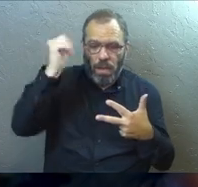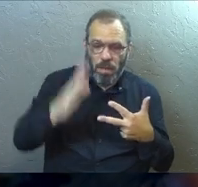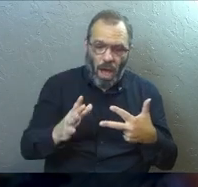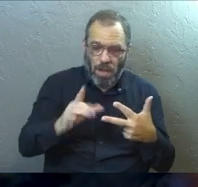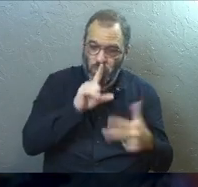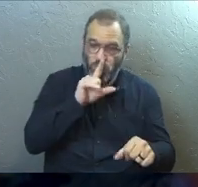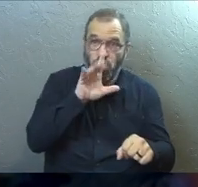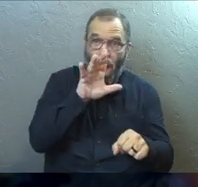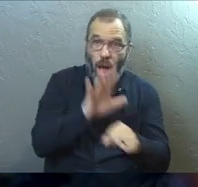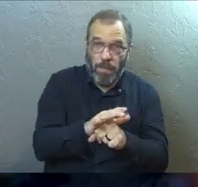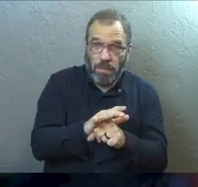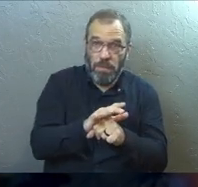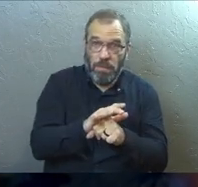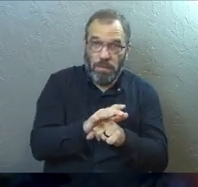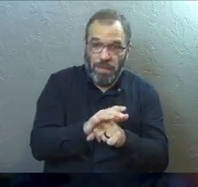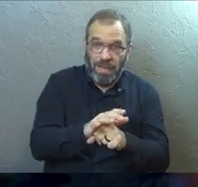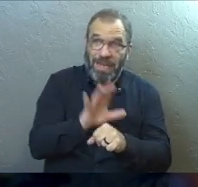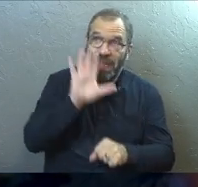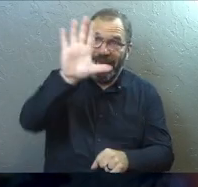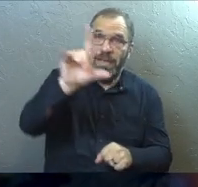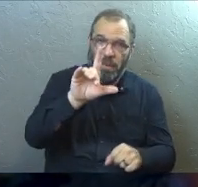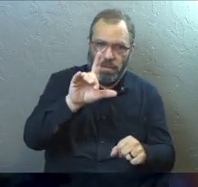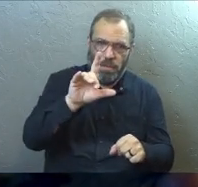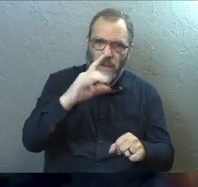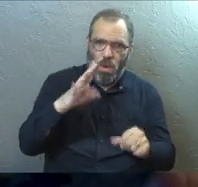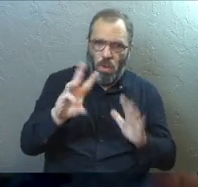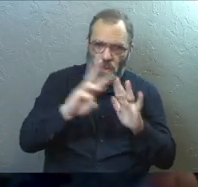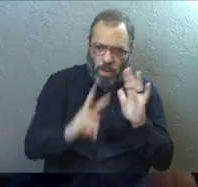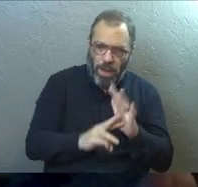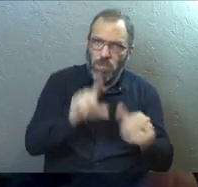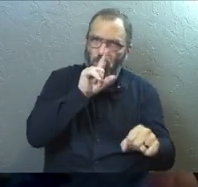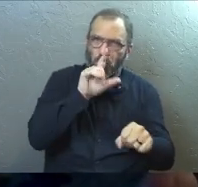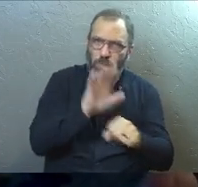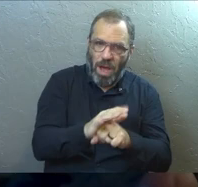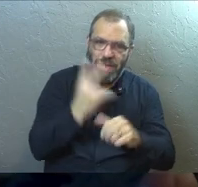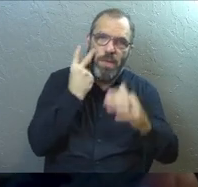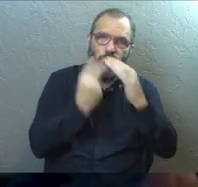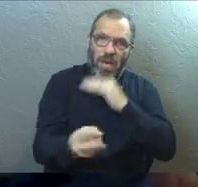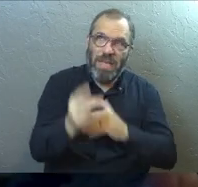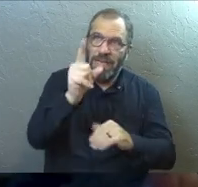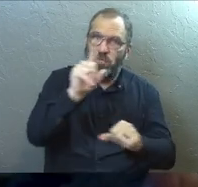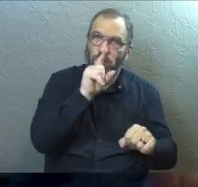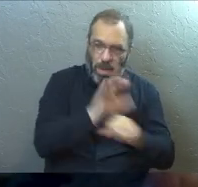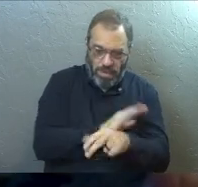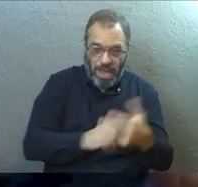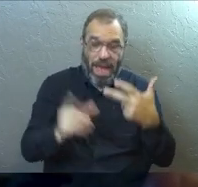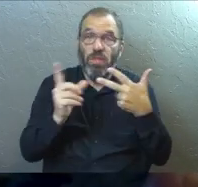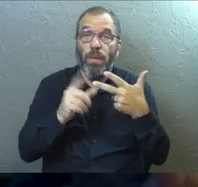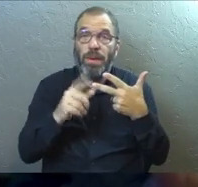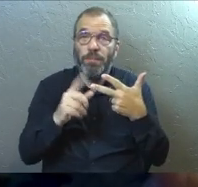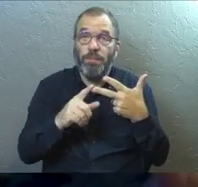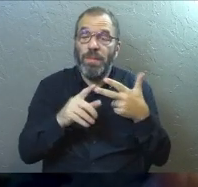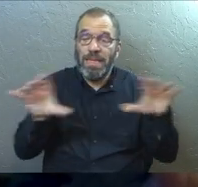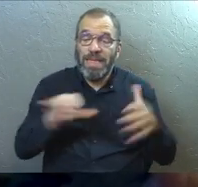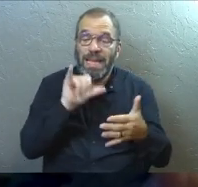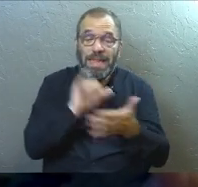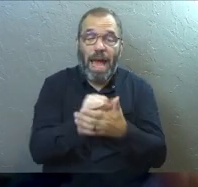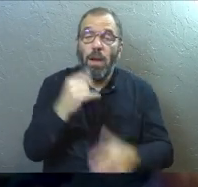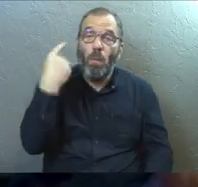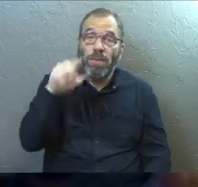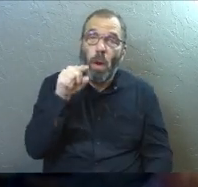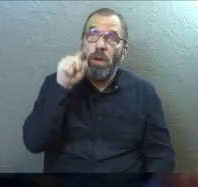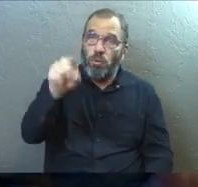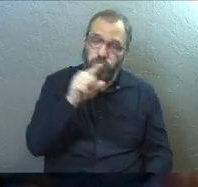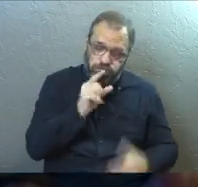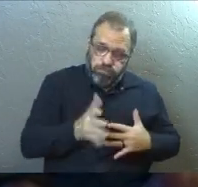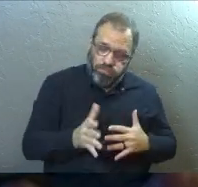God had promised to. It was his will and it was prophesied that he would. And then number three, he did it so that we